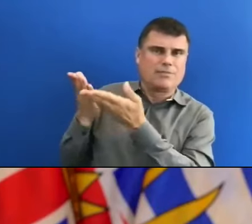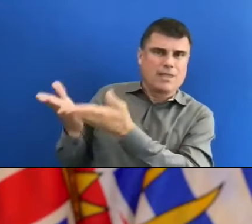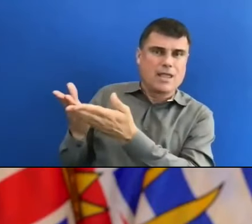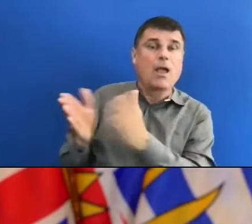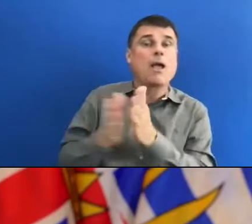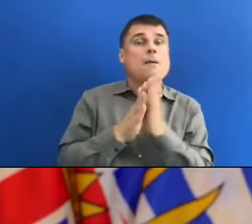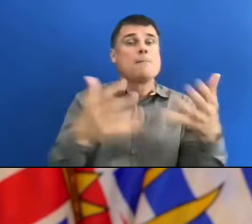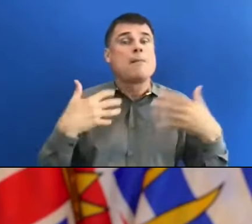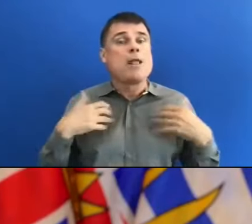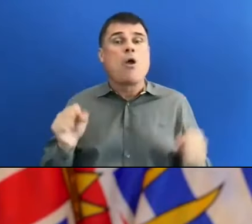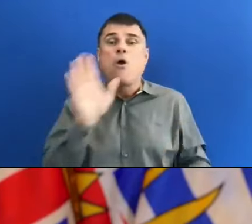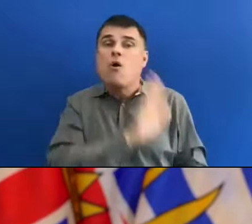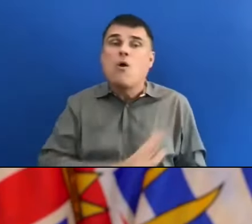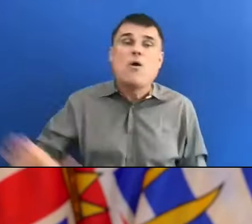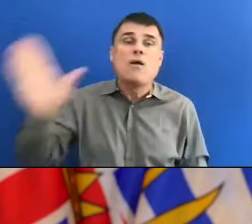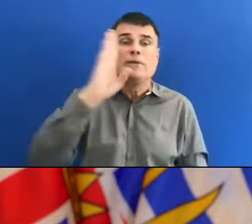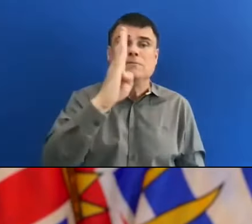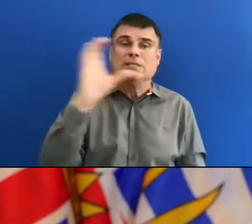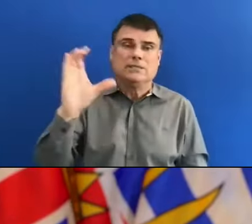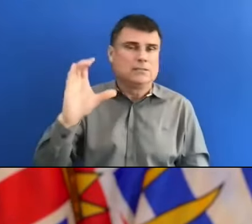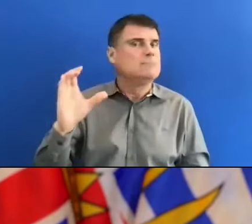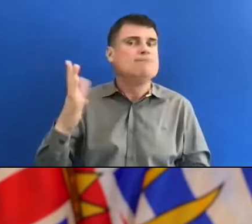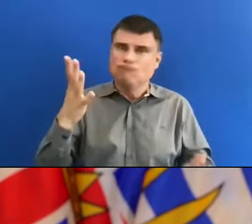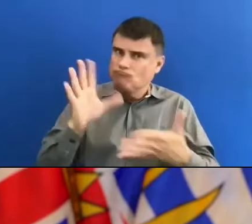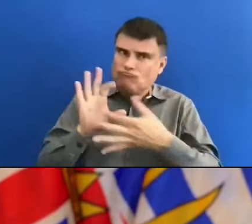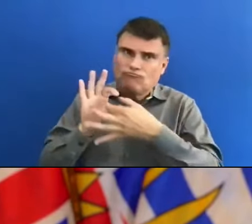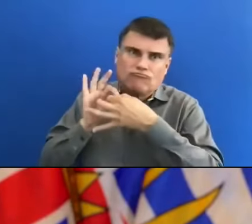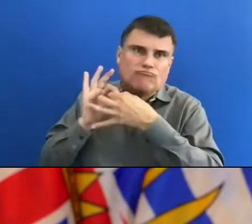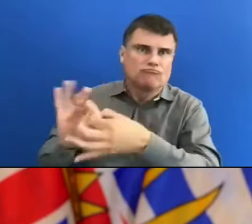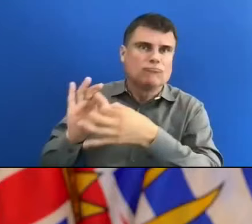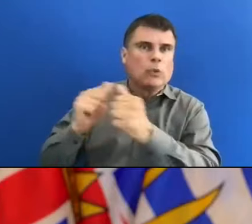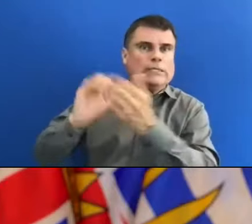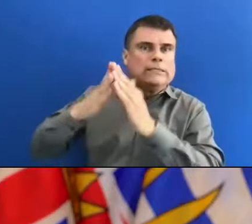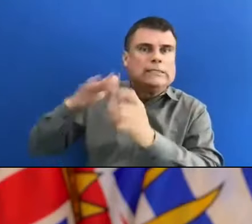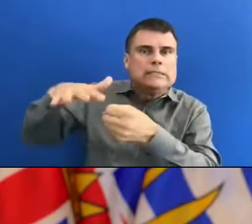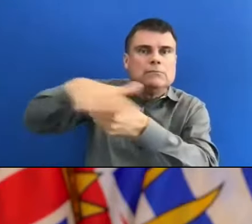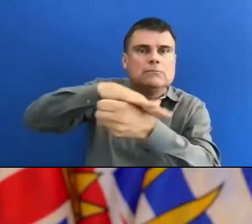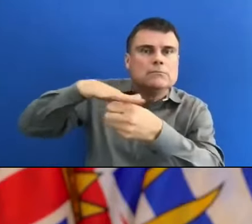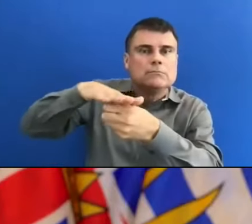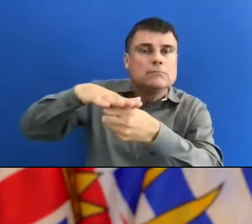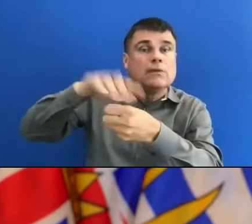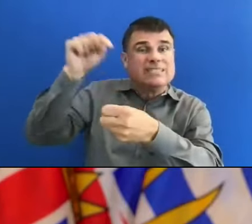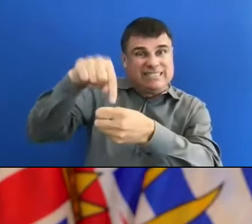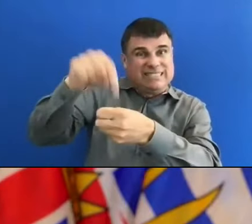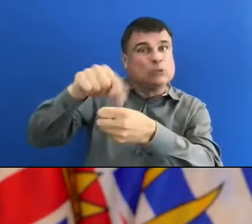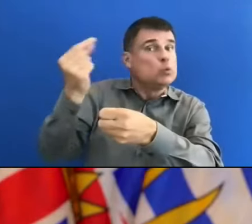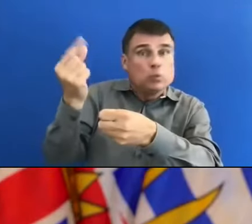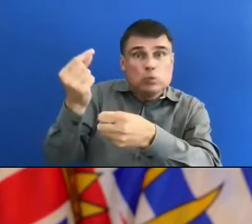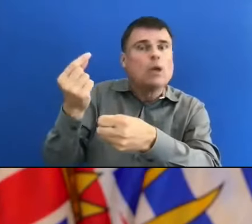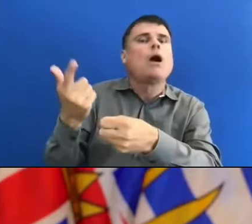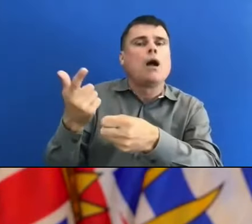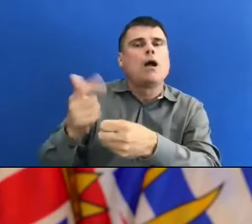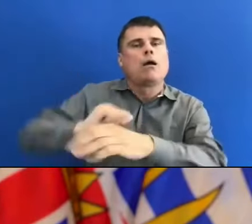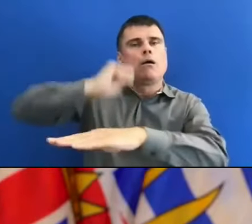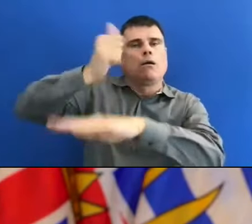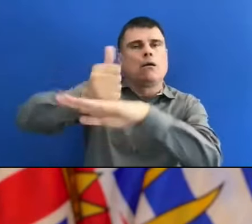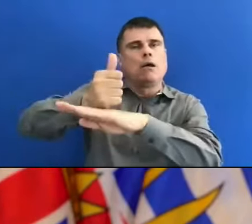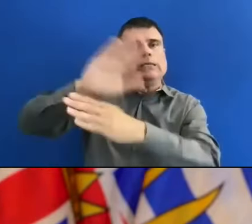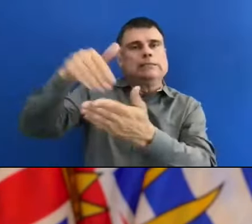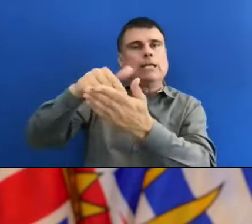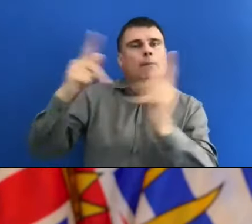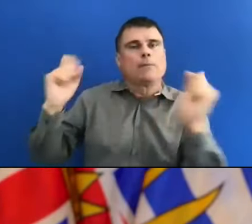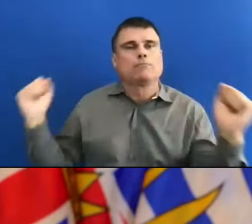with municipalities to make sure that we have places where people can go and systems to check in on people who are at risk